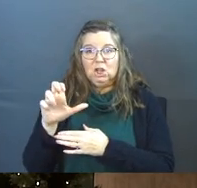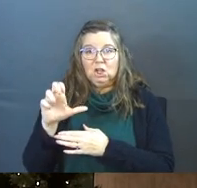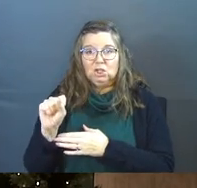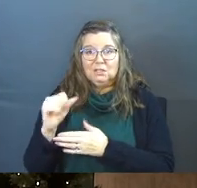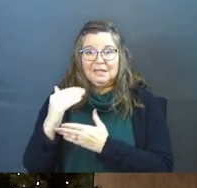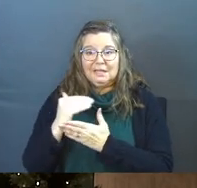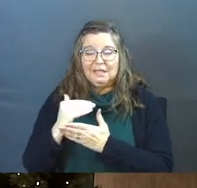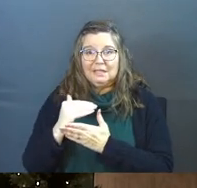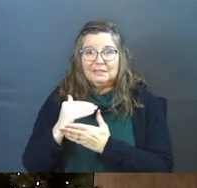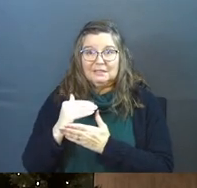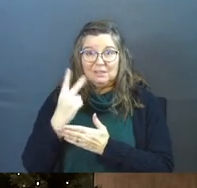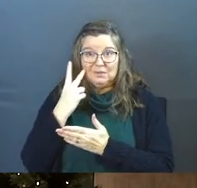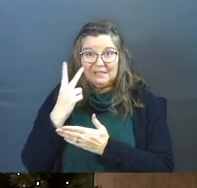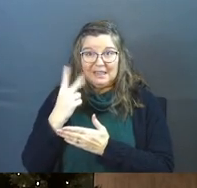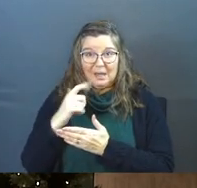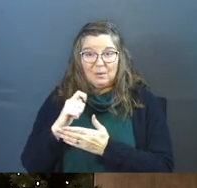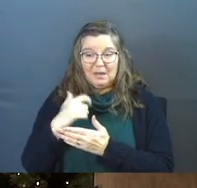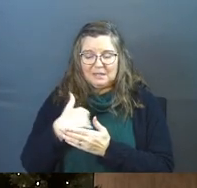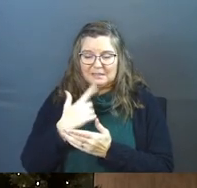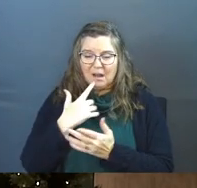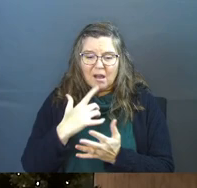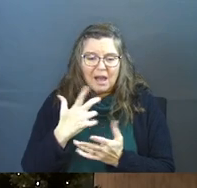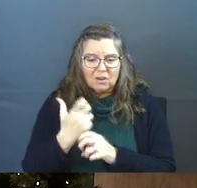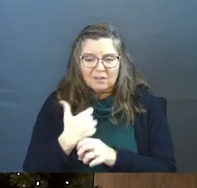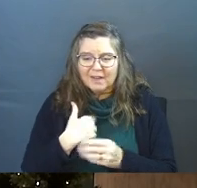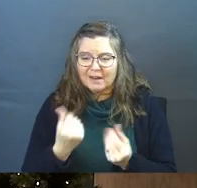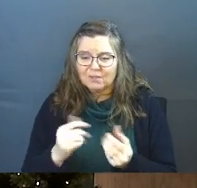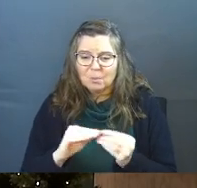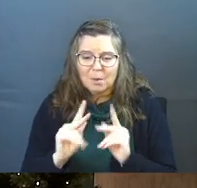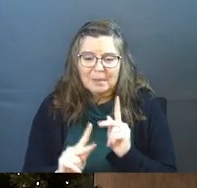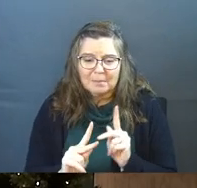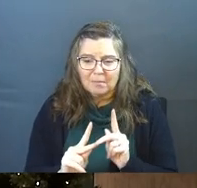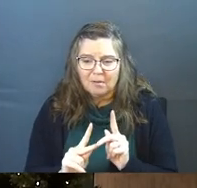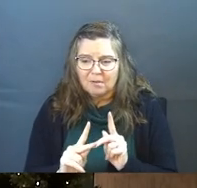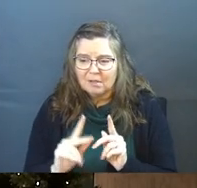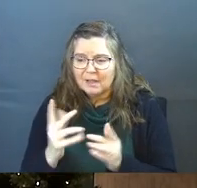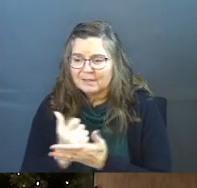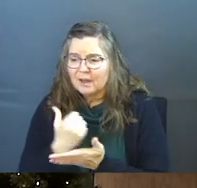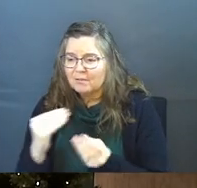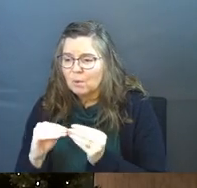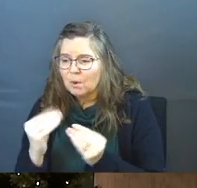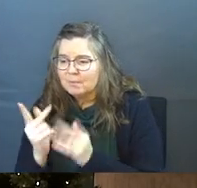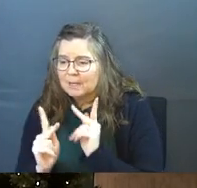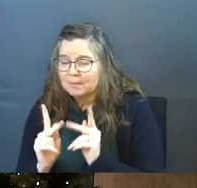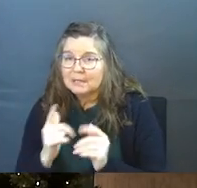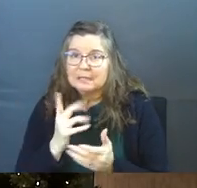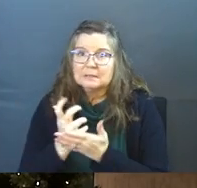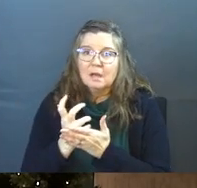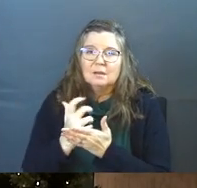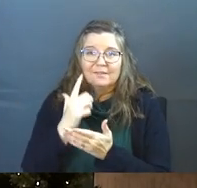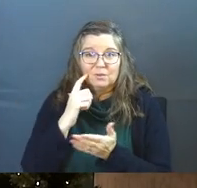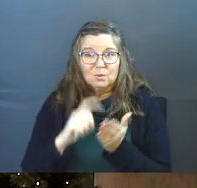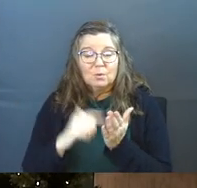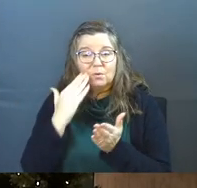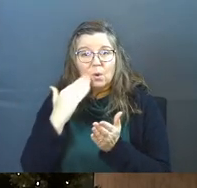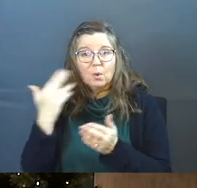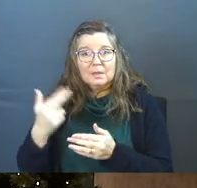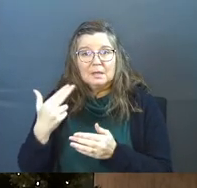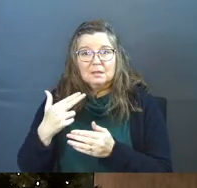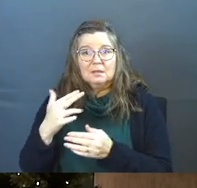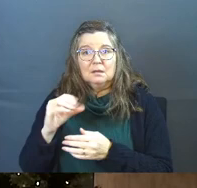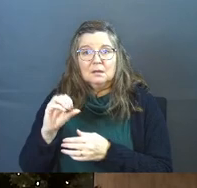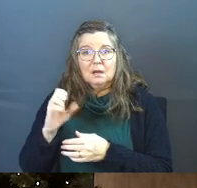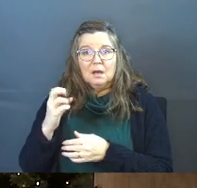he's like, I could have gotten a few more people. Remember that? His desperation. If you know the history of